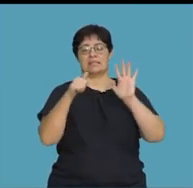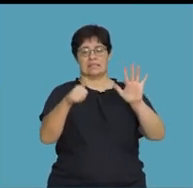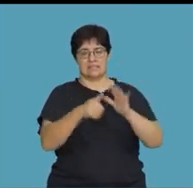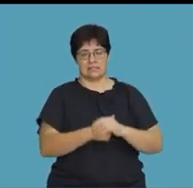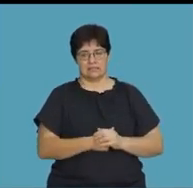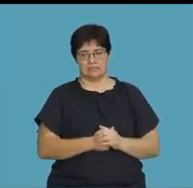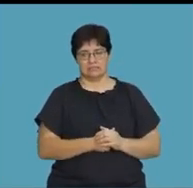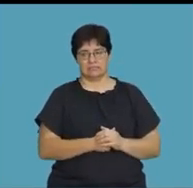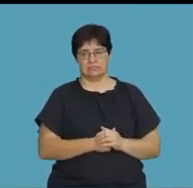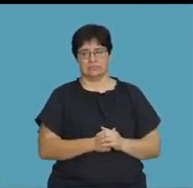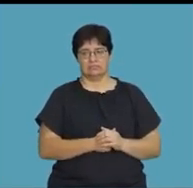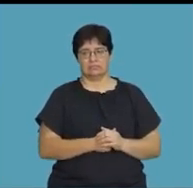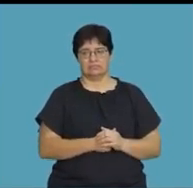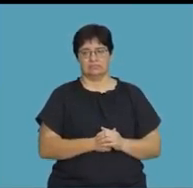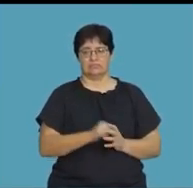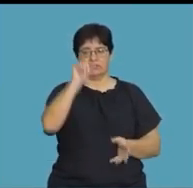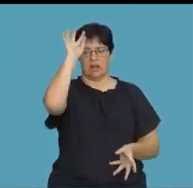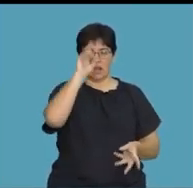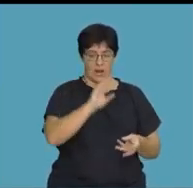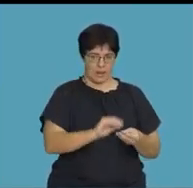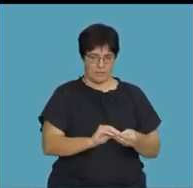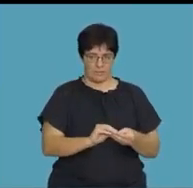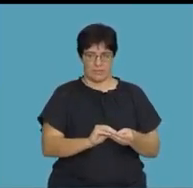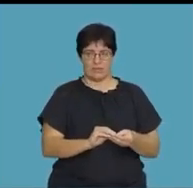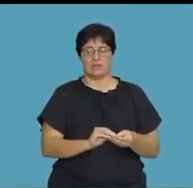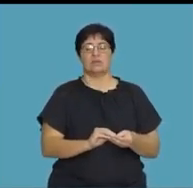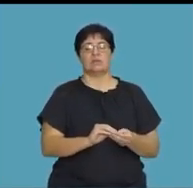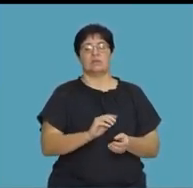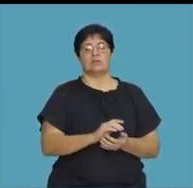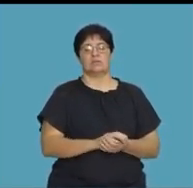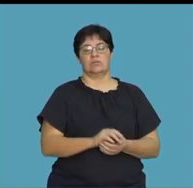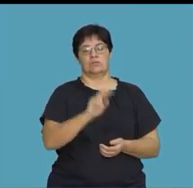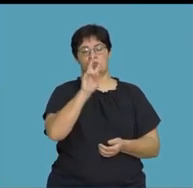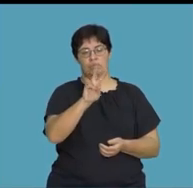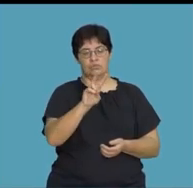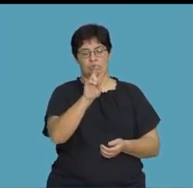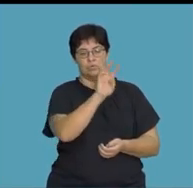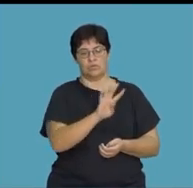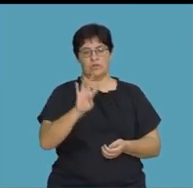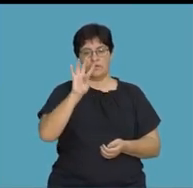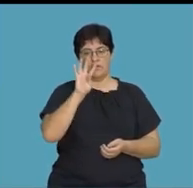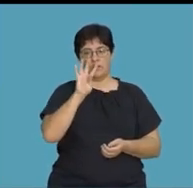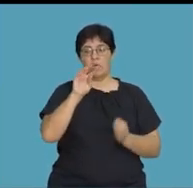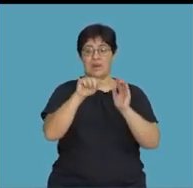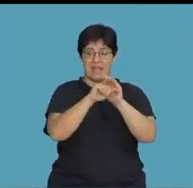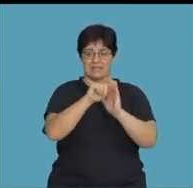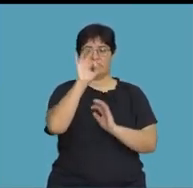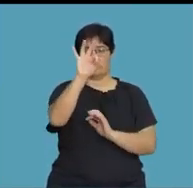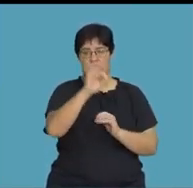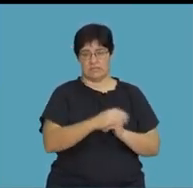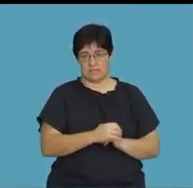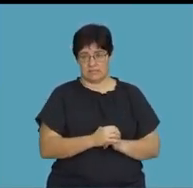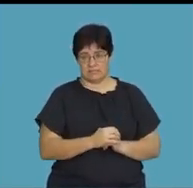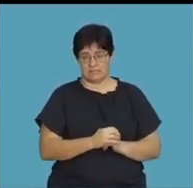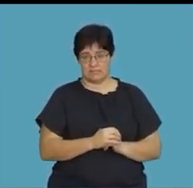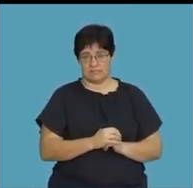will give me negative 6. And all of this is divided by 2 to the exponent